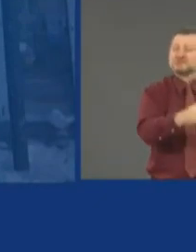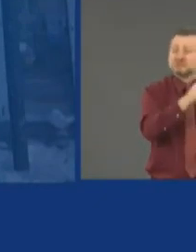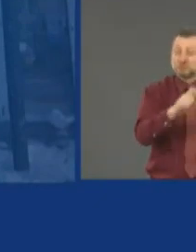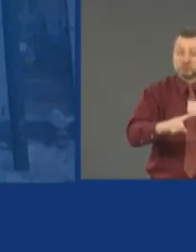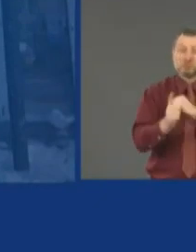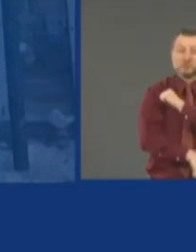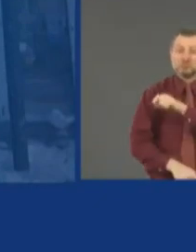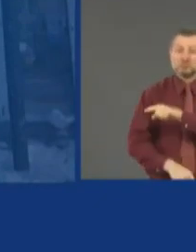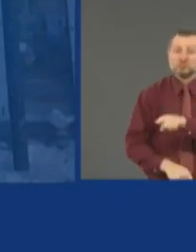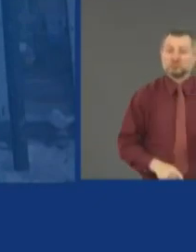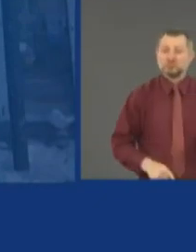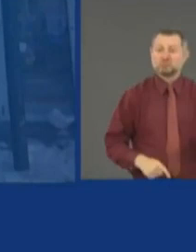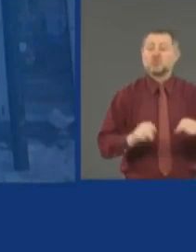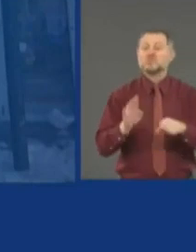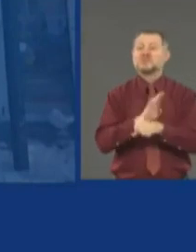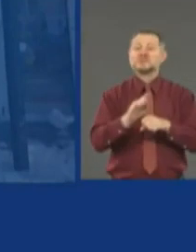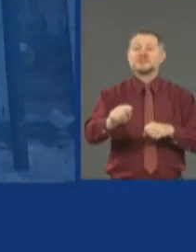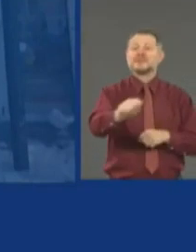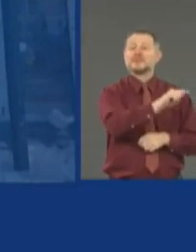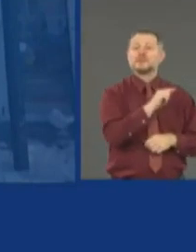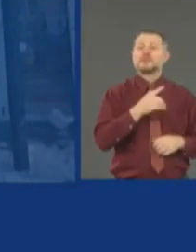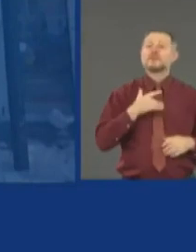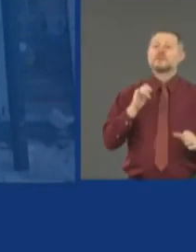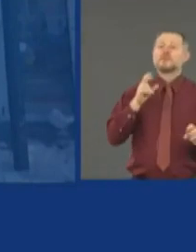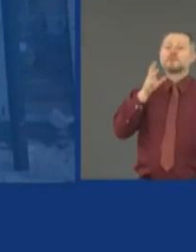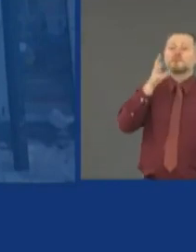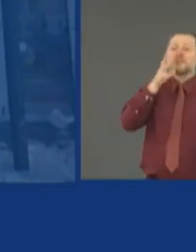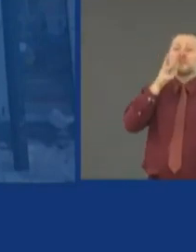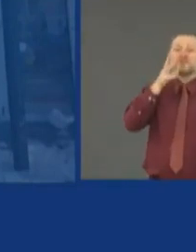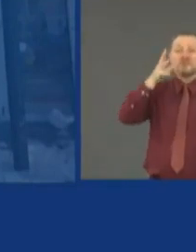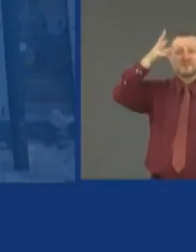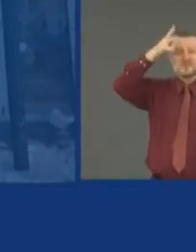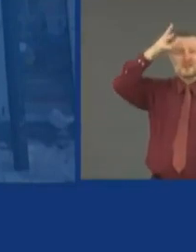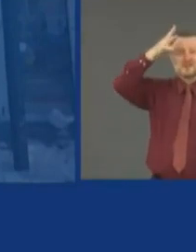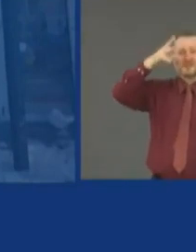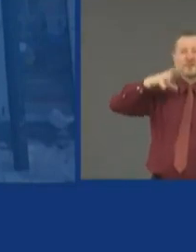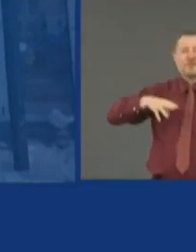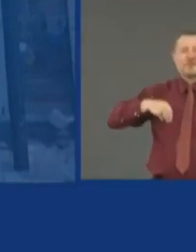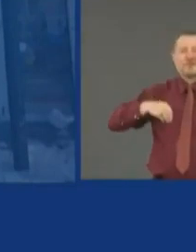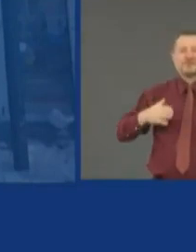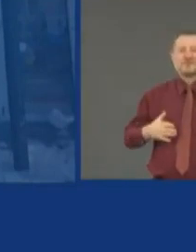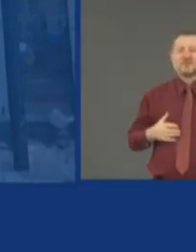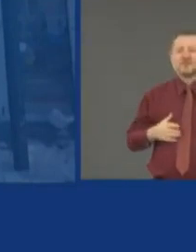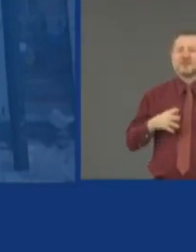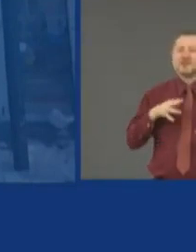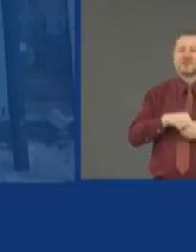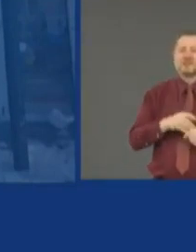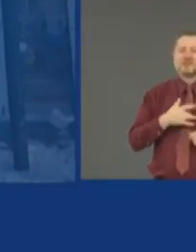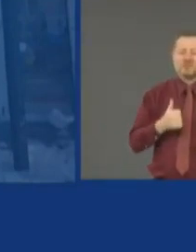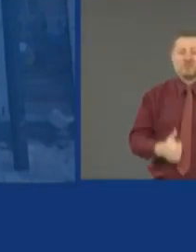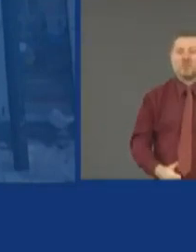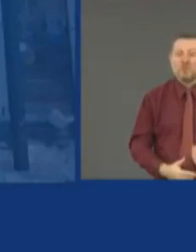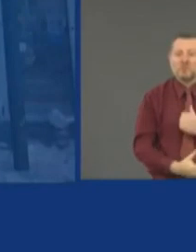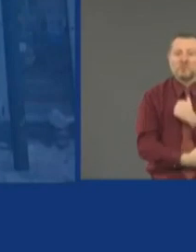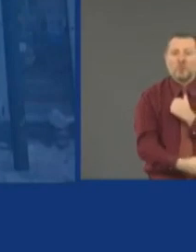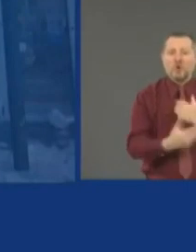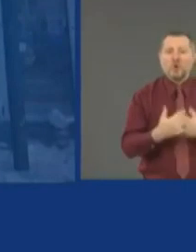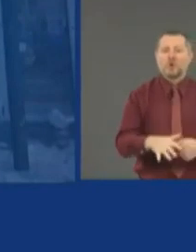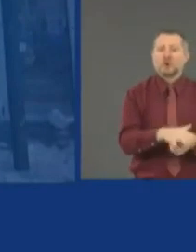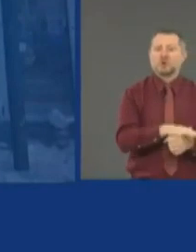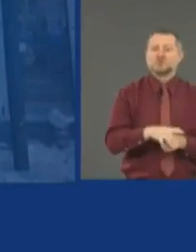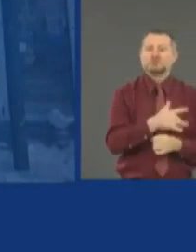were mom and pop businesses in distressed communities that were struggling in the first place.